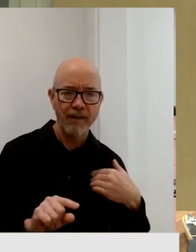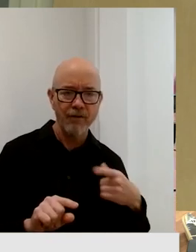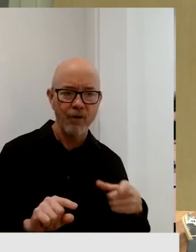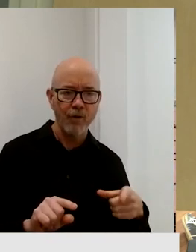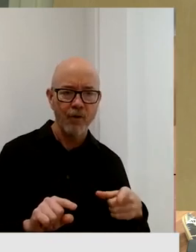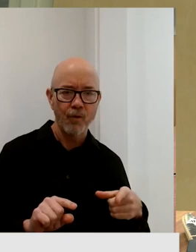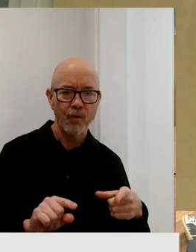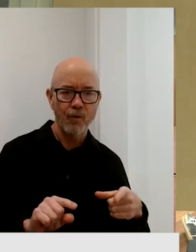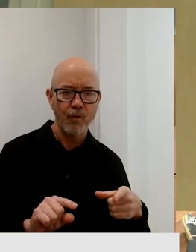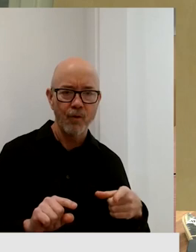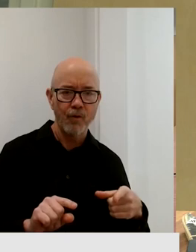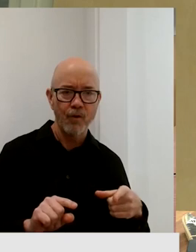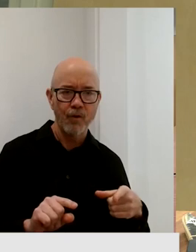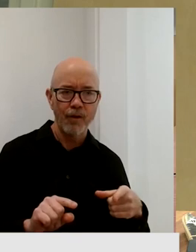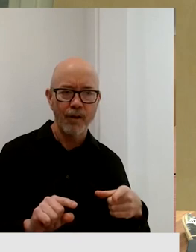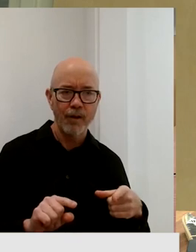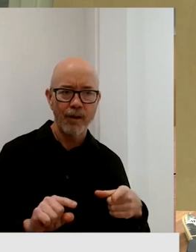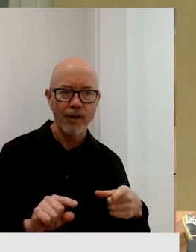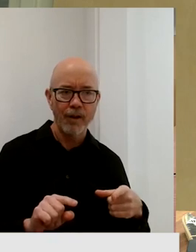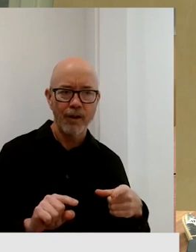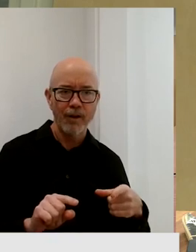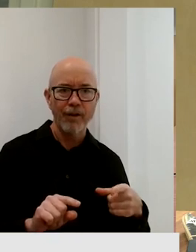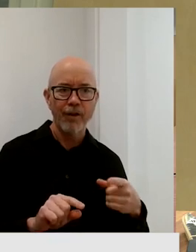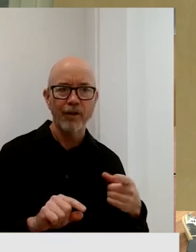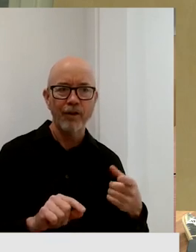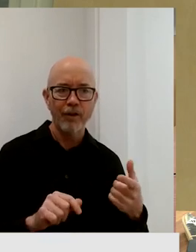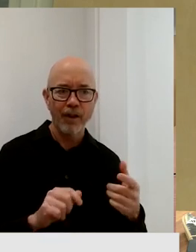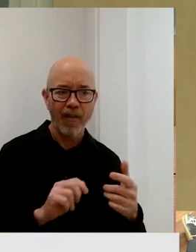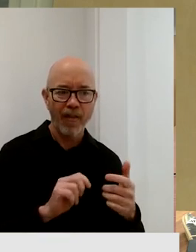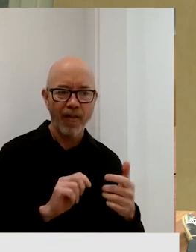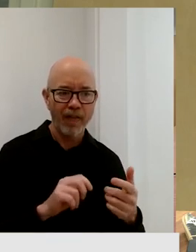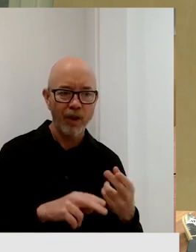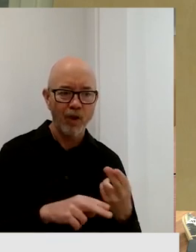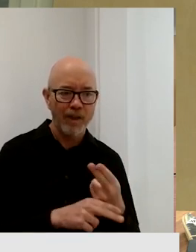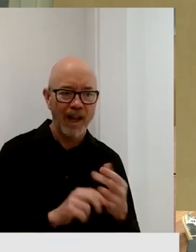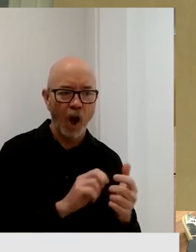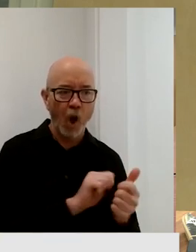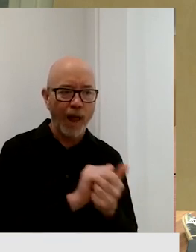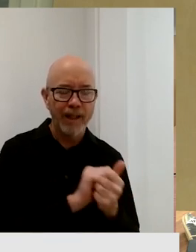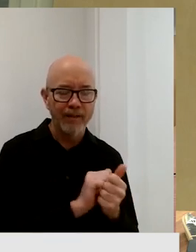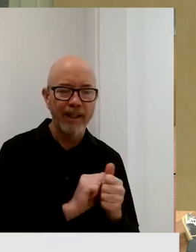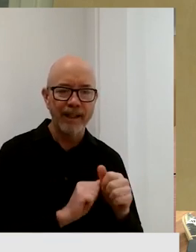bonding together LTE data channels to get the bandwidth they need.